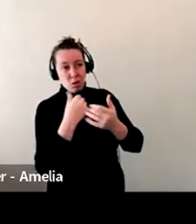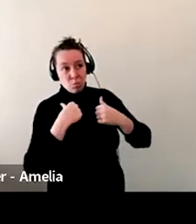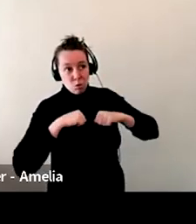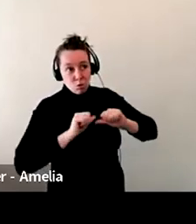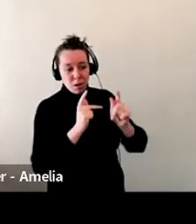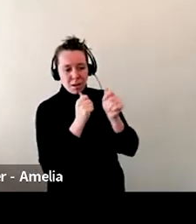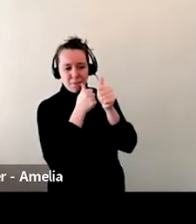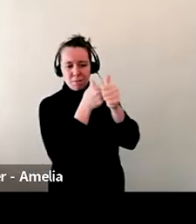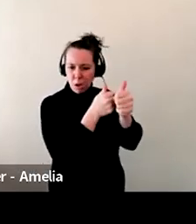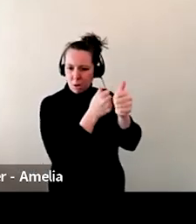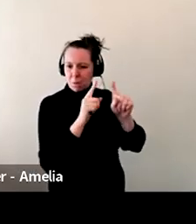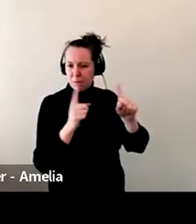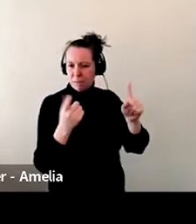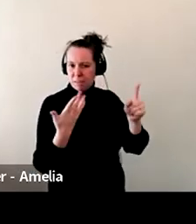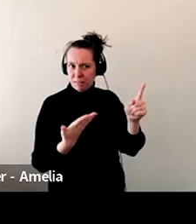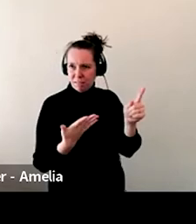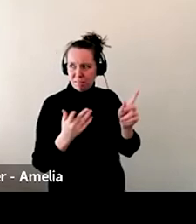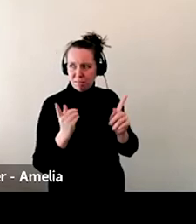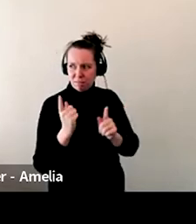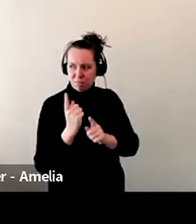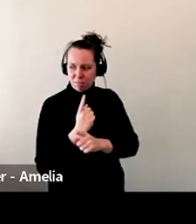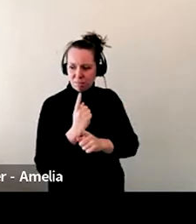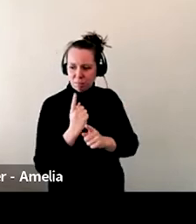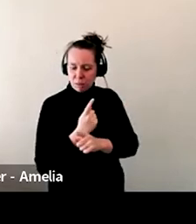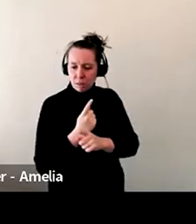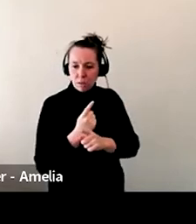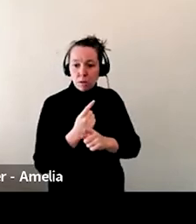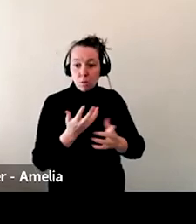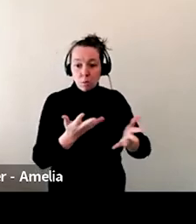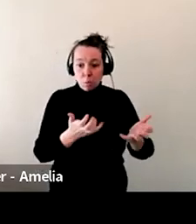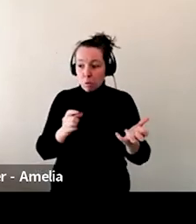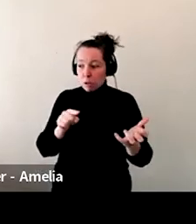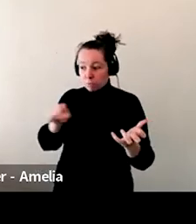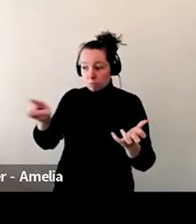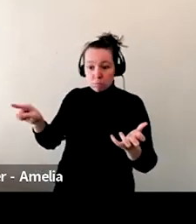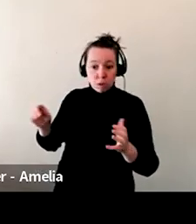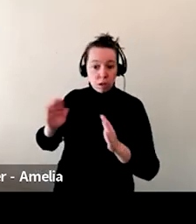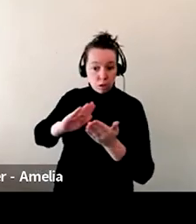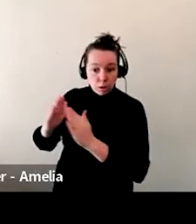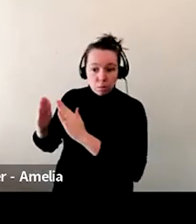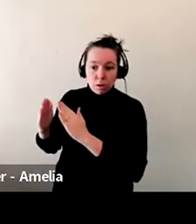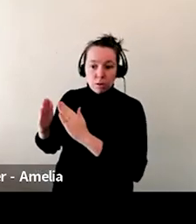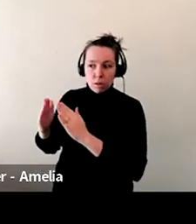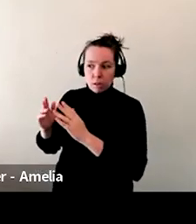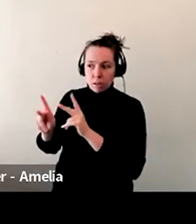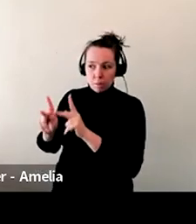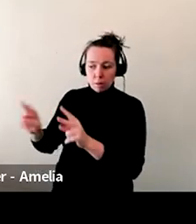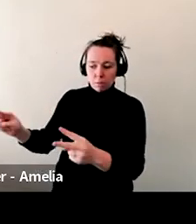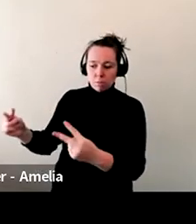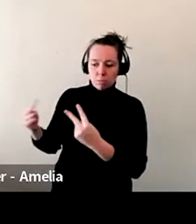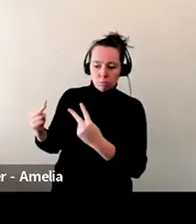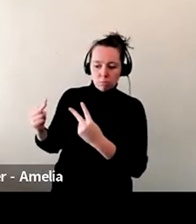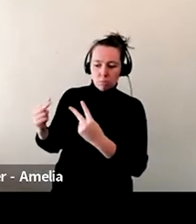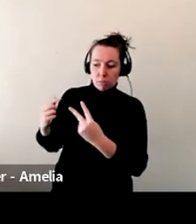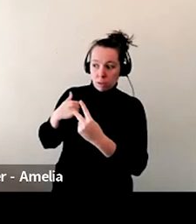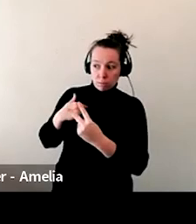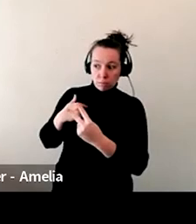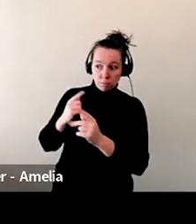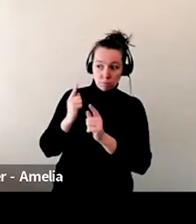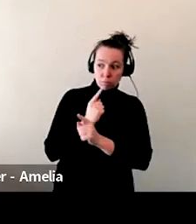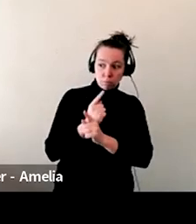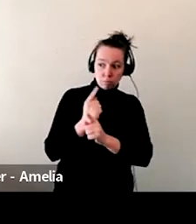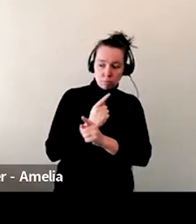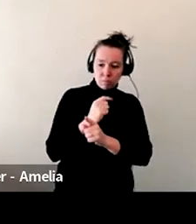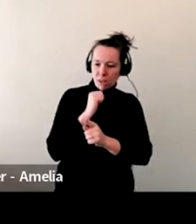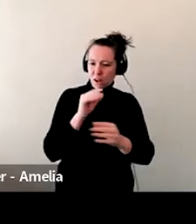make sure that we're, uh, thought of well in the community. We don't want to think, you know, have people thinking that we're bending the rules to be able to offer